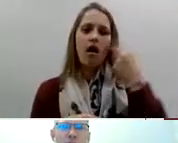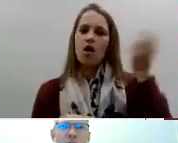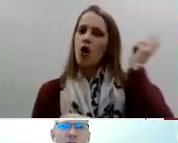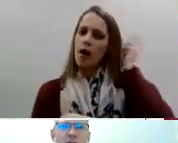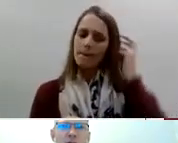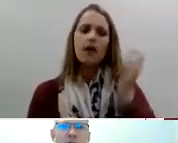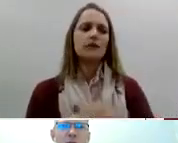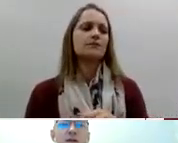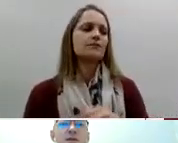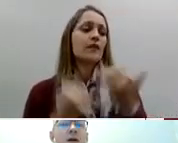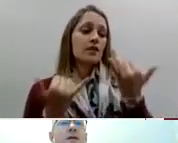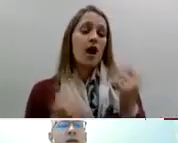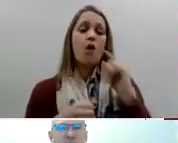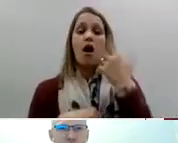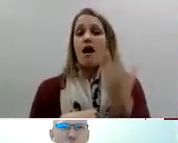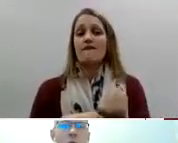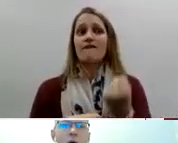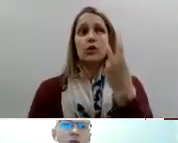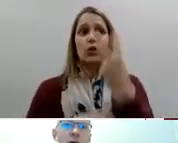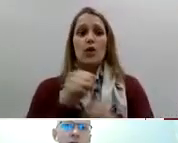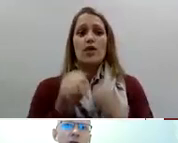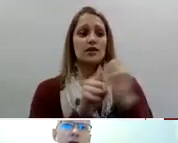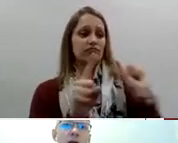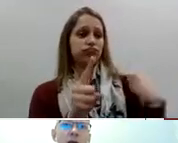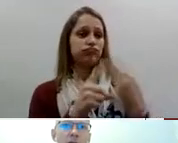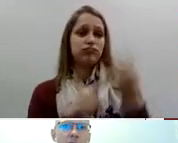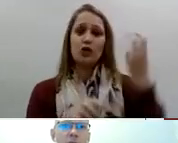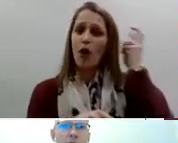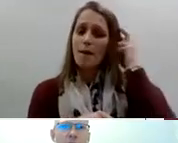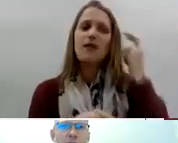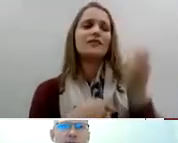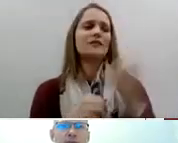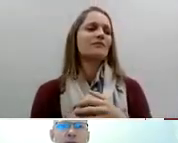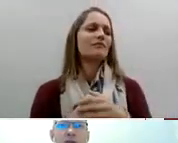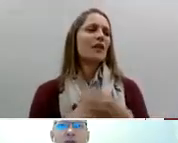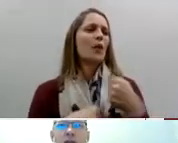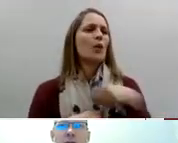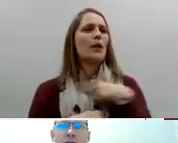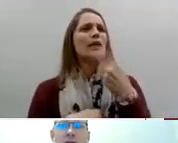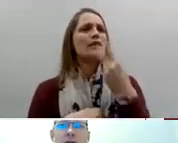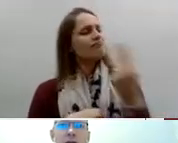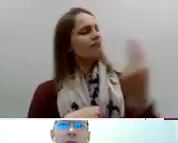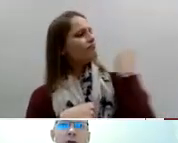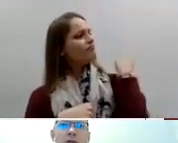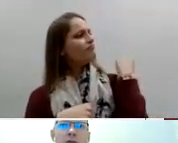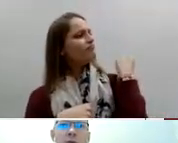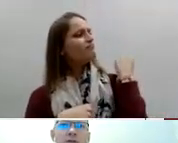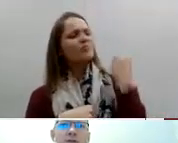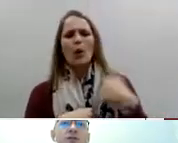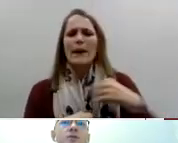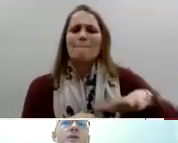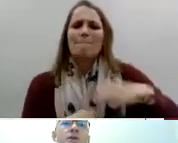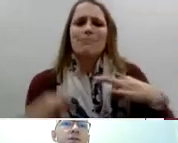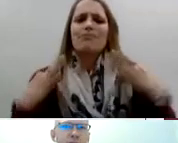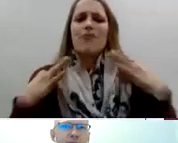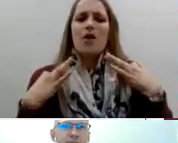research about it and we decided yes we wanted to have an implant now she has had implants for the past